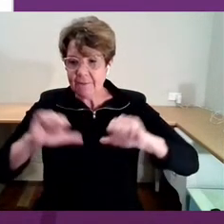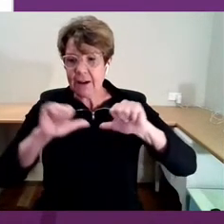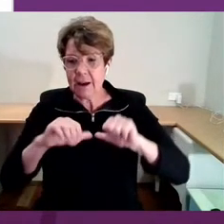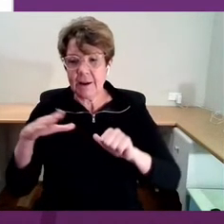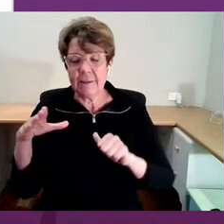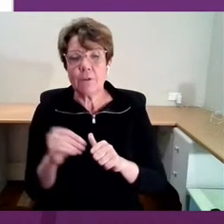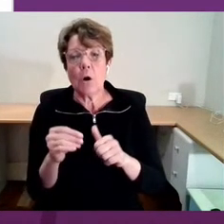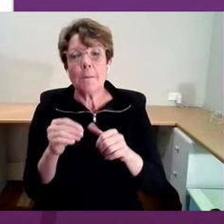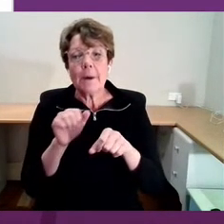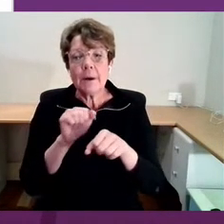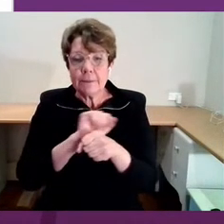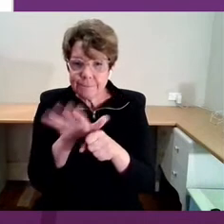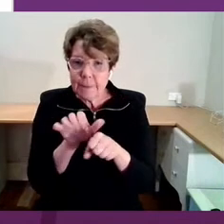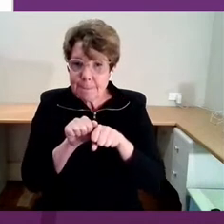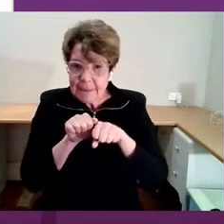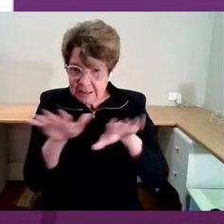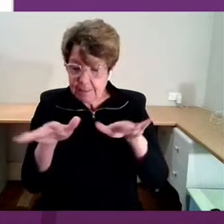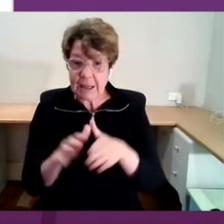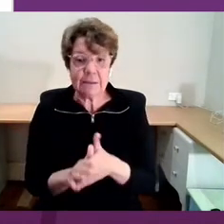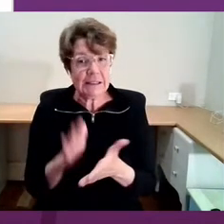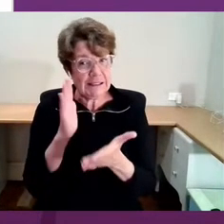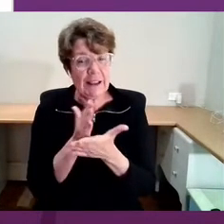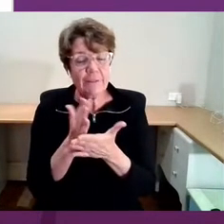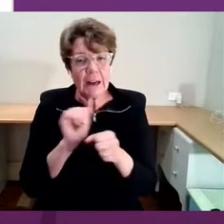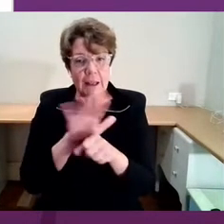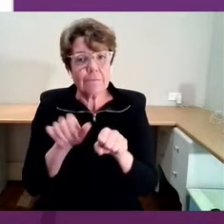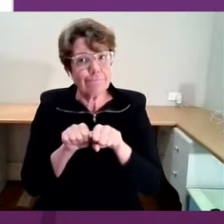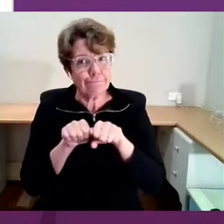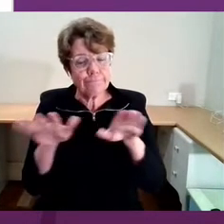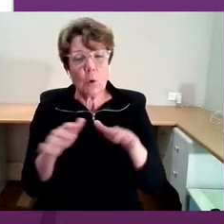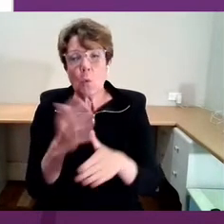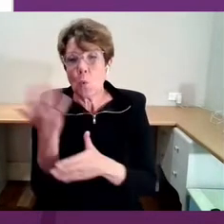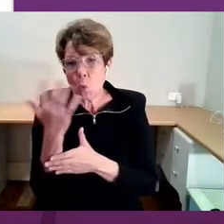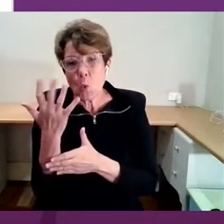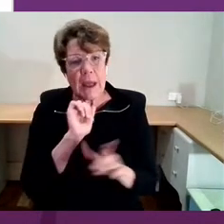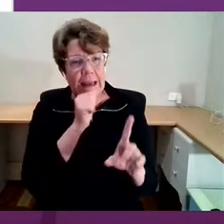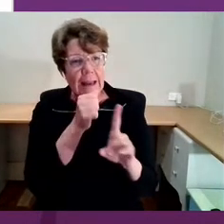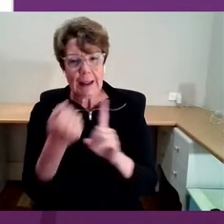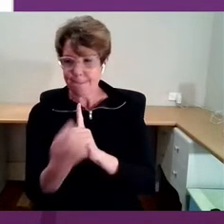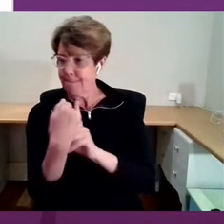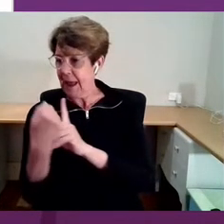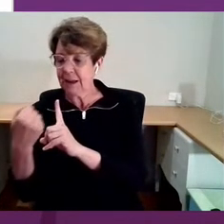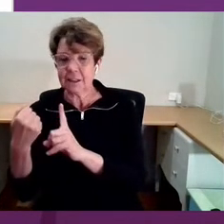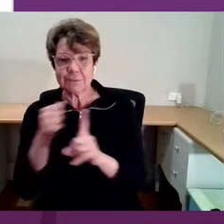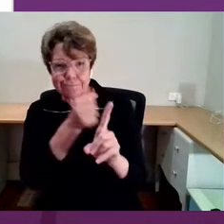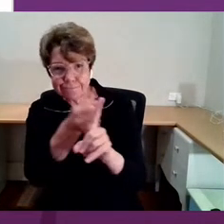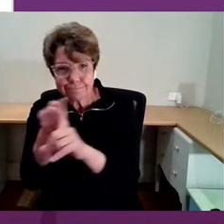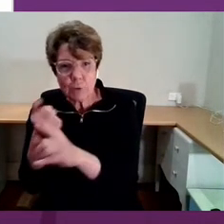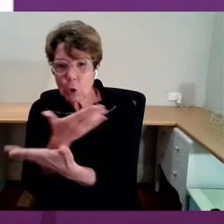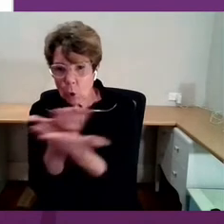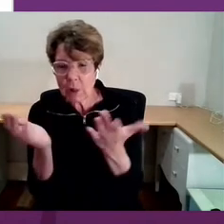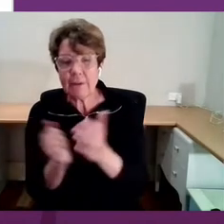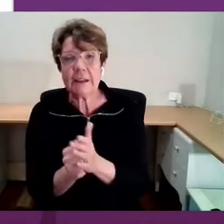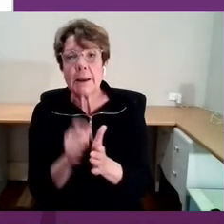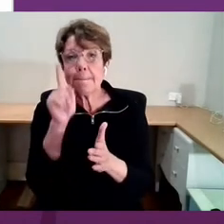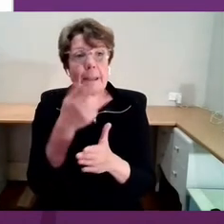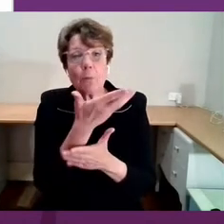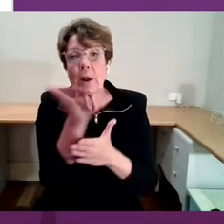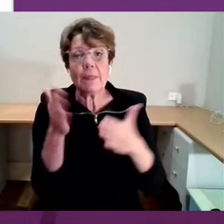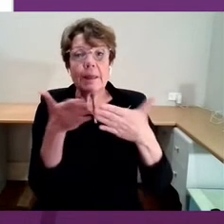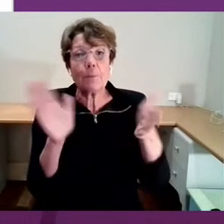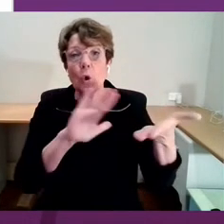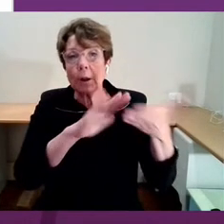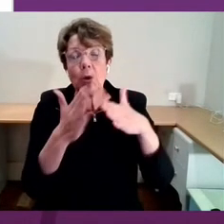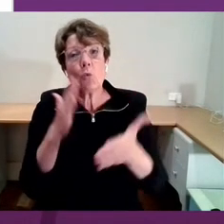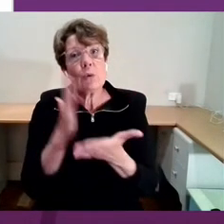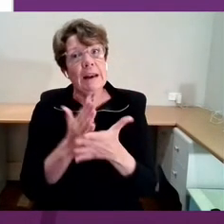There's absolutely no doubt that the pandemic has had a significant impact on all of us. Those of us in the broader community suffered very